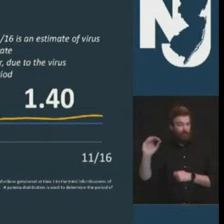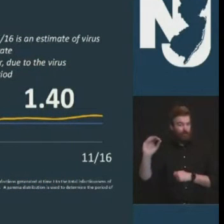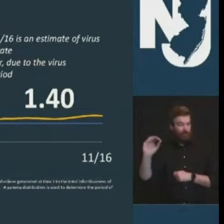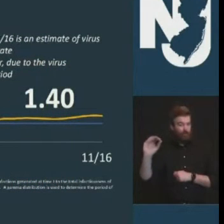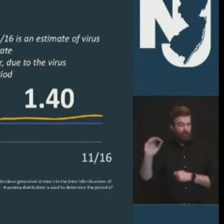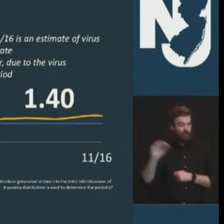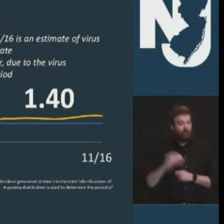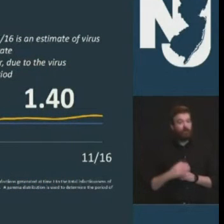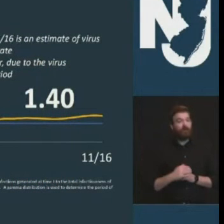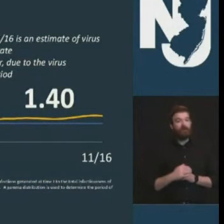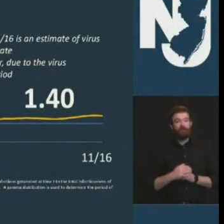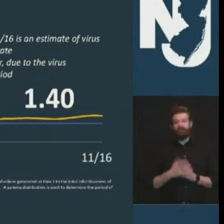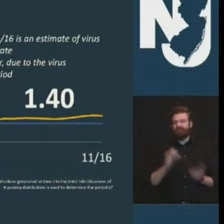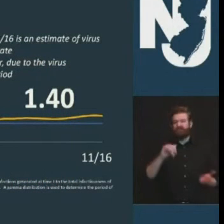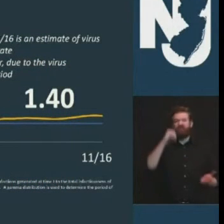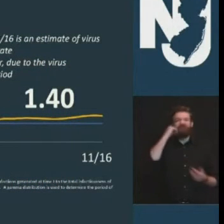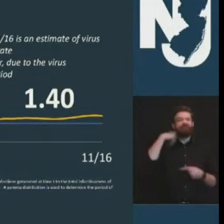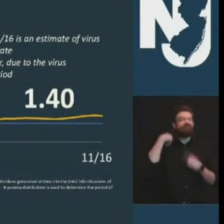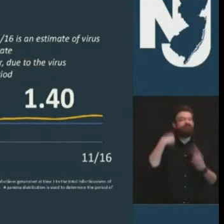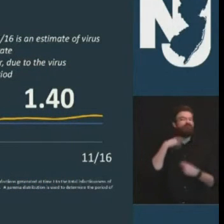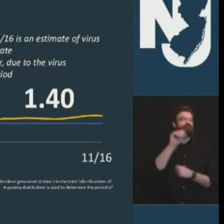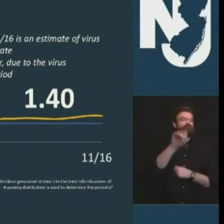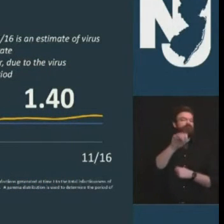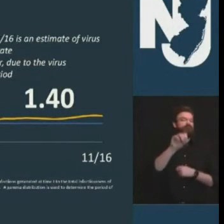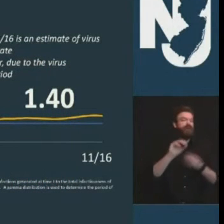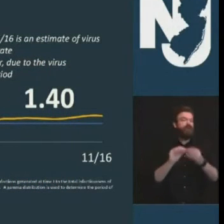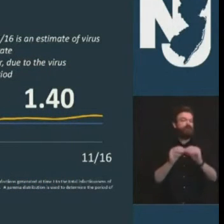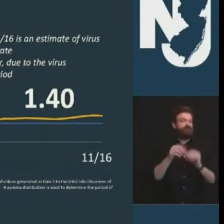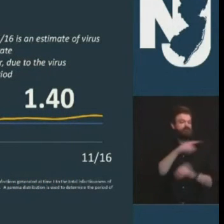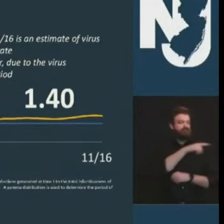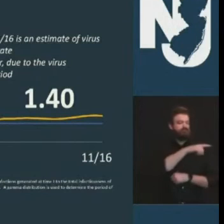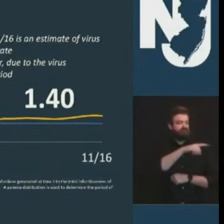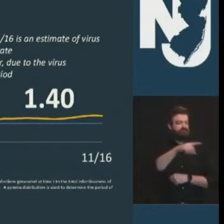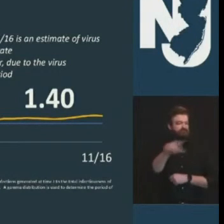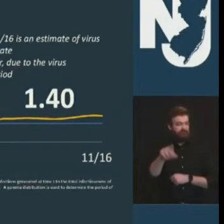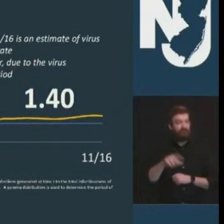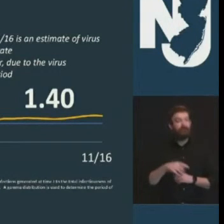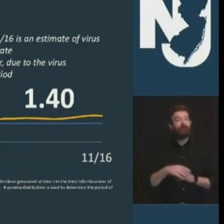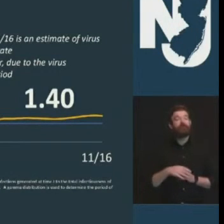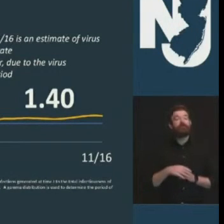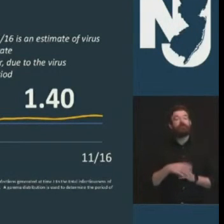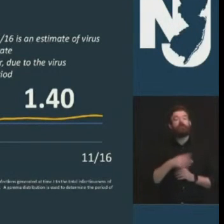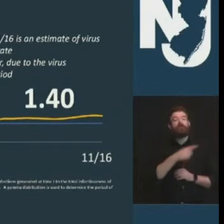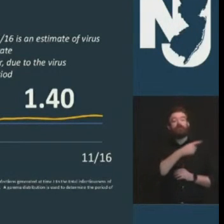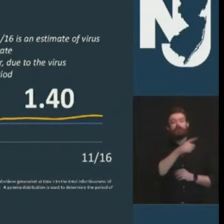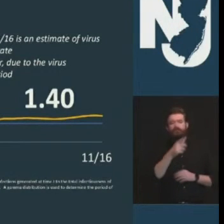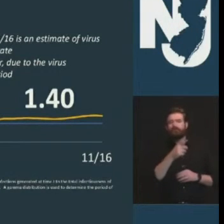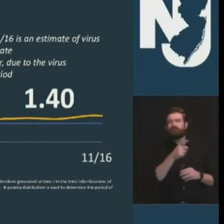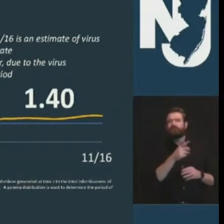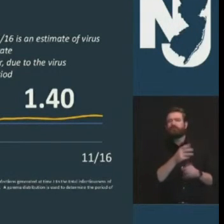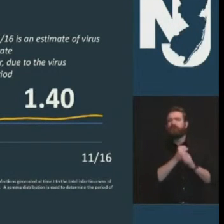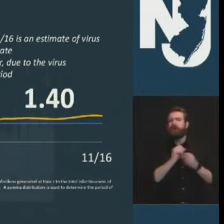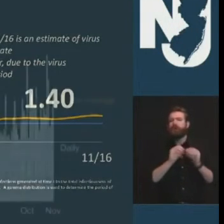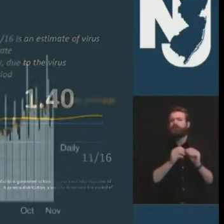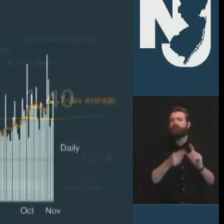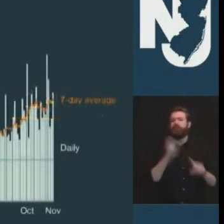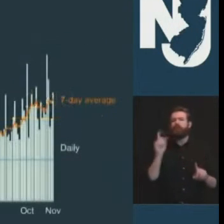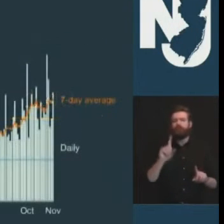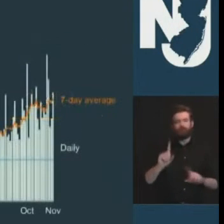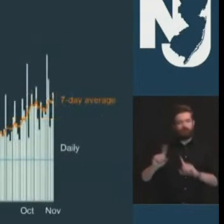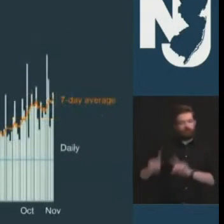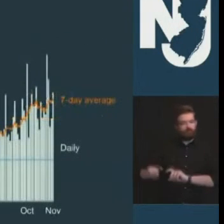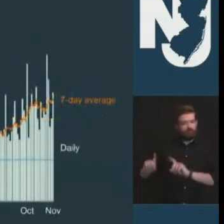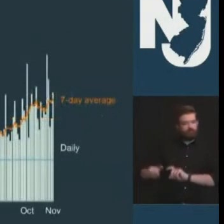every day and they are the resulting data from the tens of thousands of pcr tests we record on a daily basis you could see here